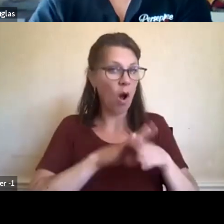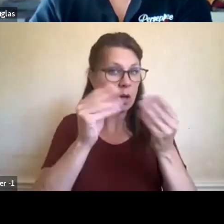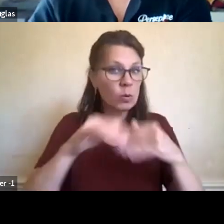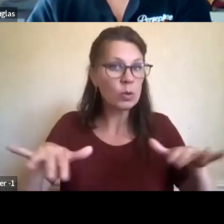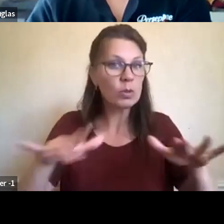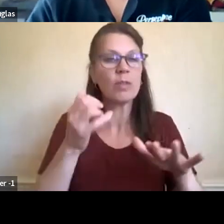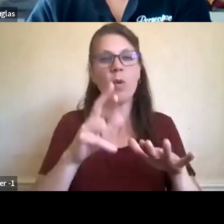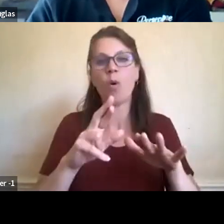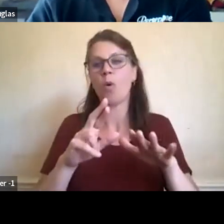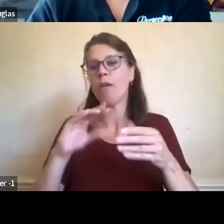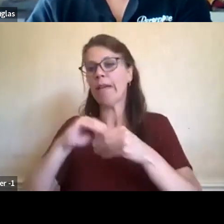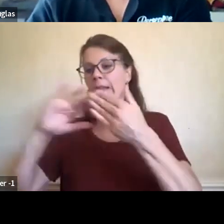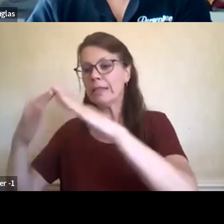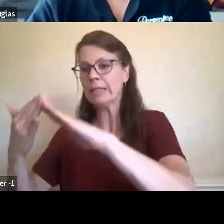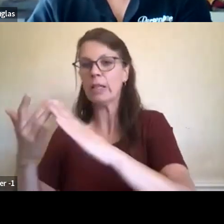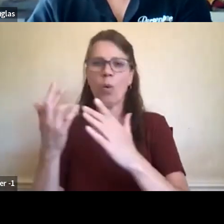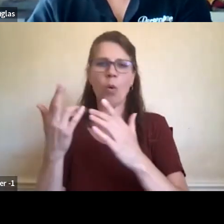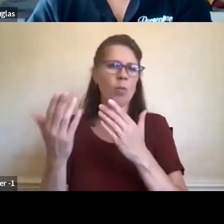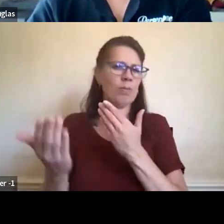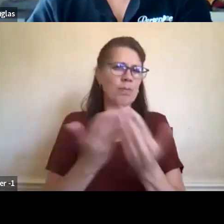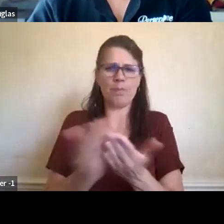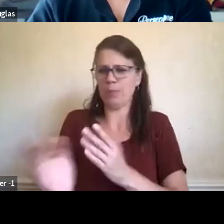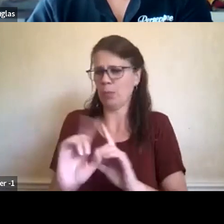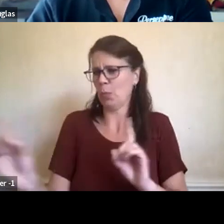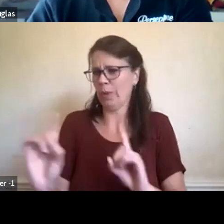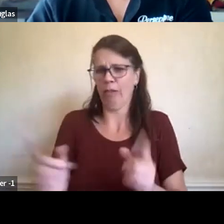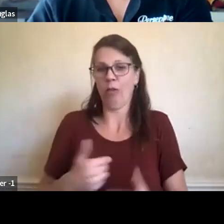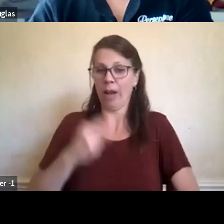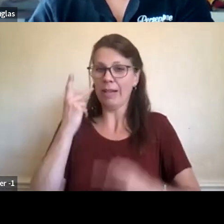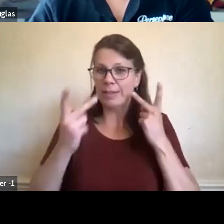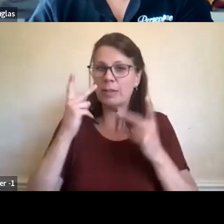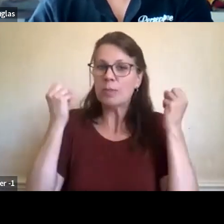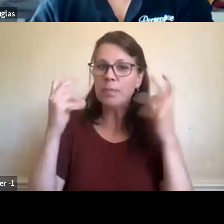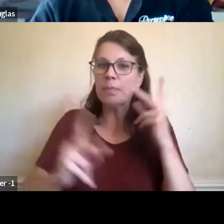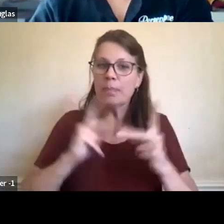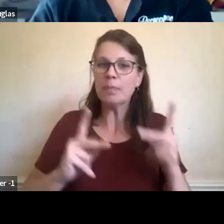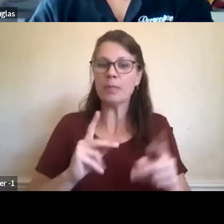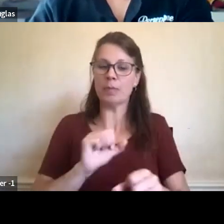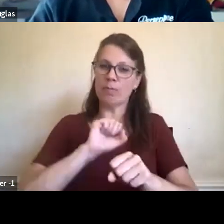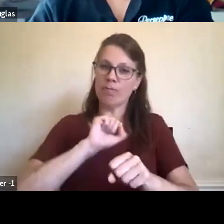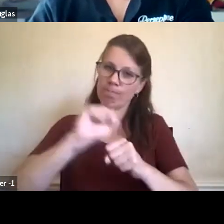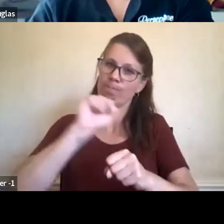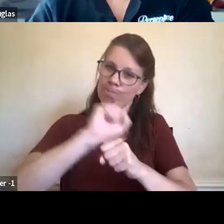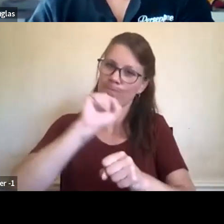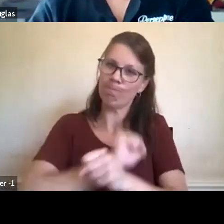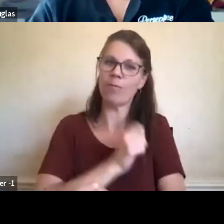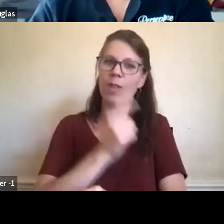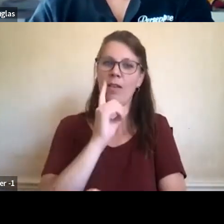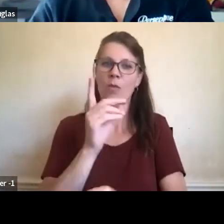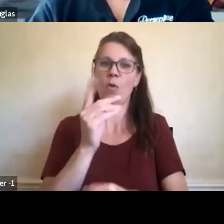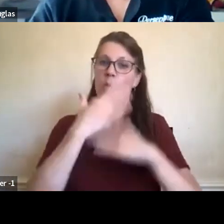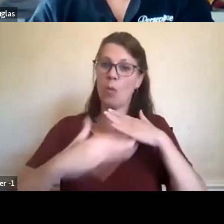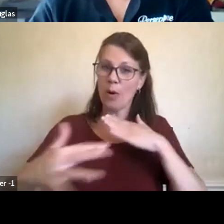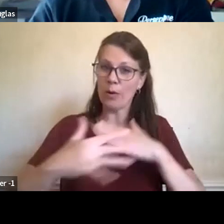the colonial construct for caring for our waters, be they saltwater, freshwater, anything like that, we don't have those kind of silos. So yeah.